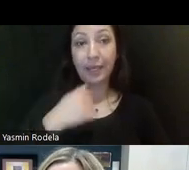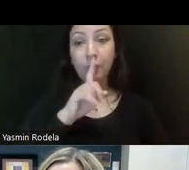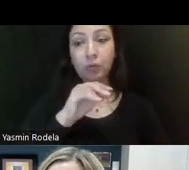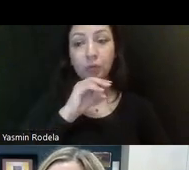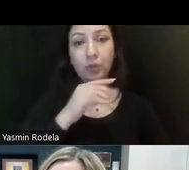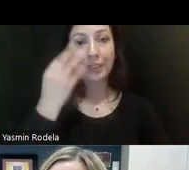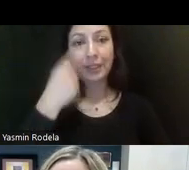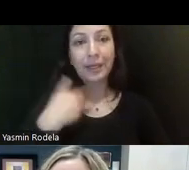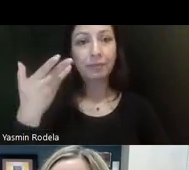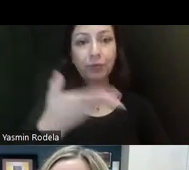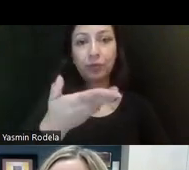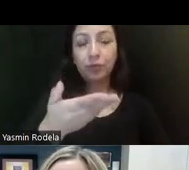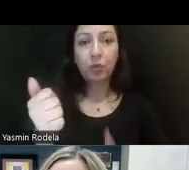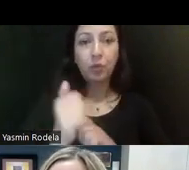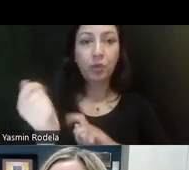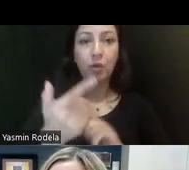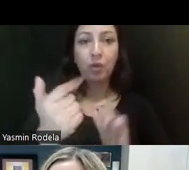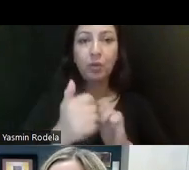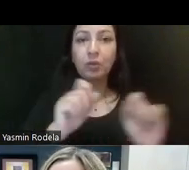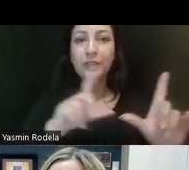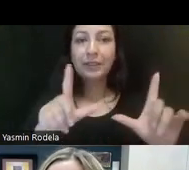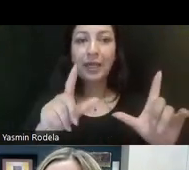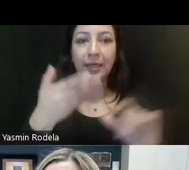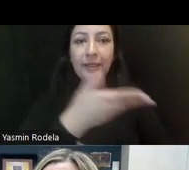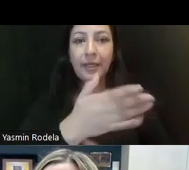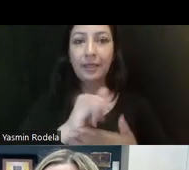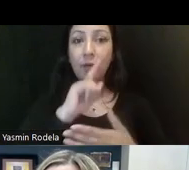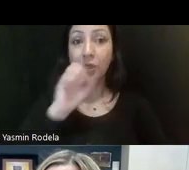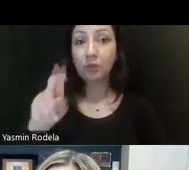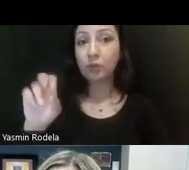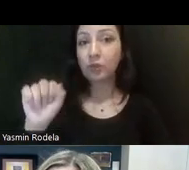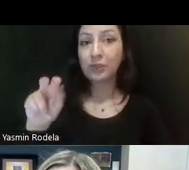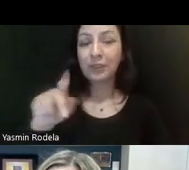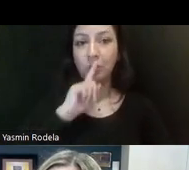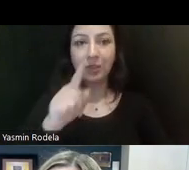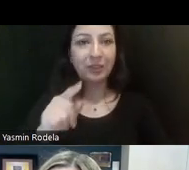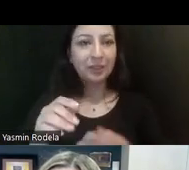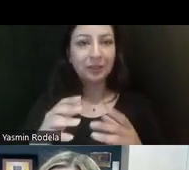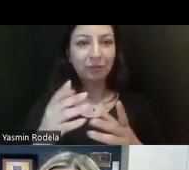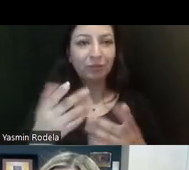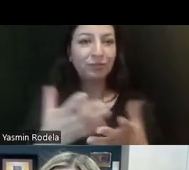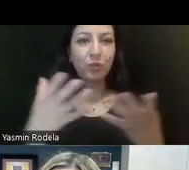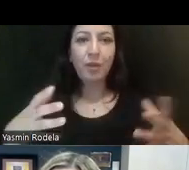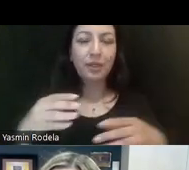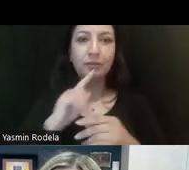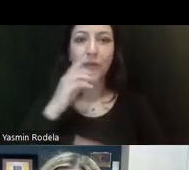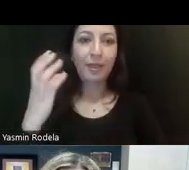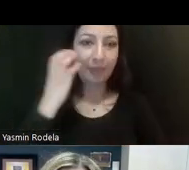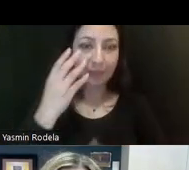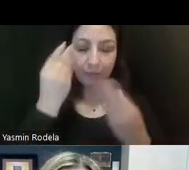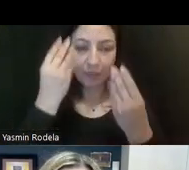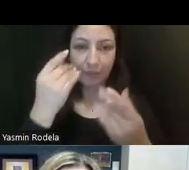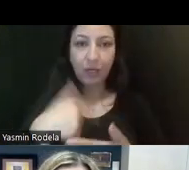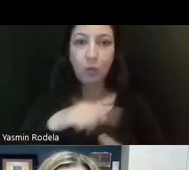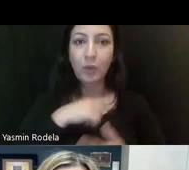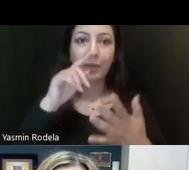provided you all a, uh, a slide deck that actually Susan, think is far too dense for us to go through today, but I'd